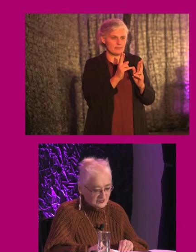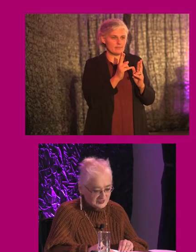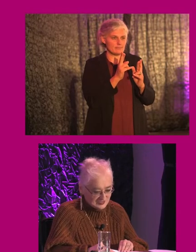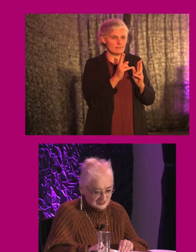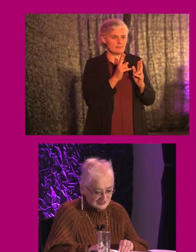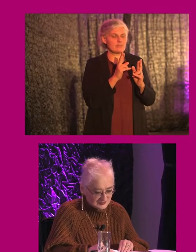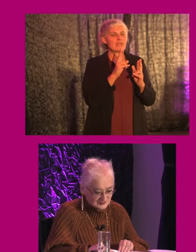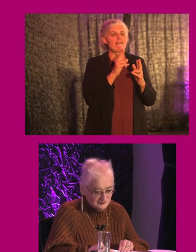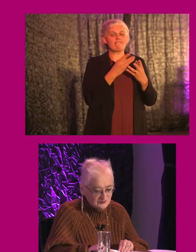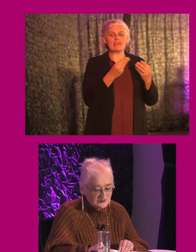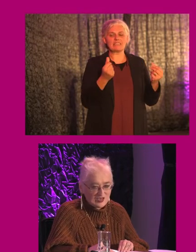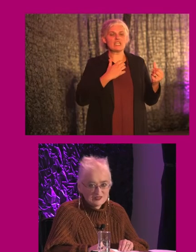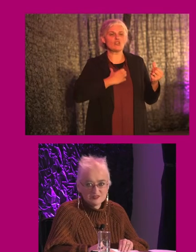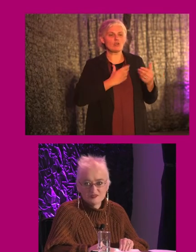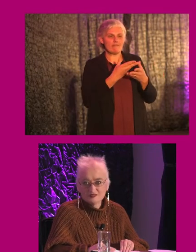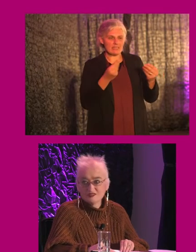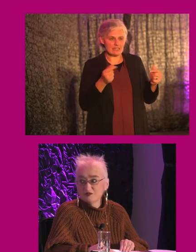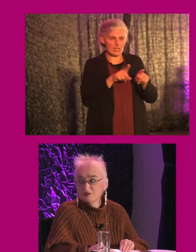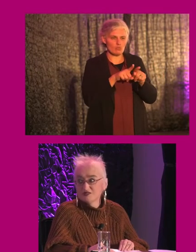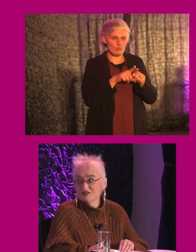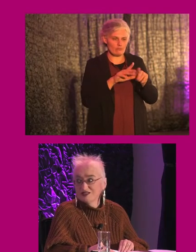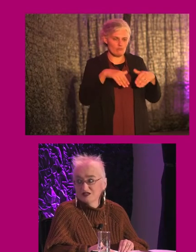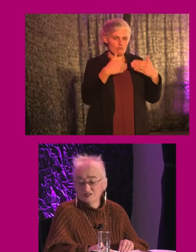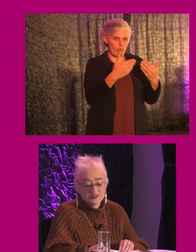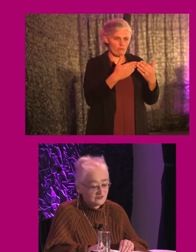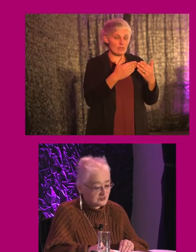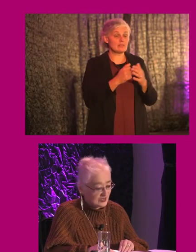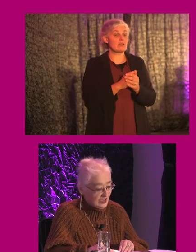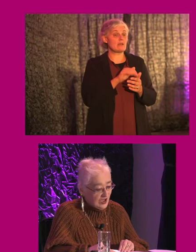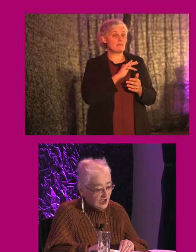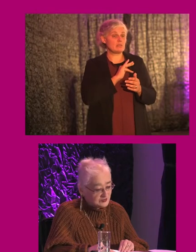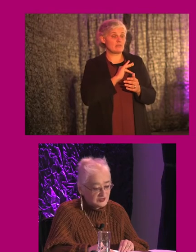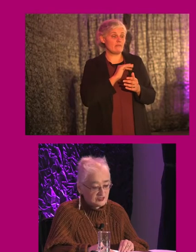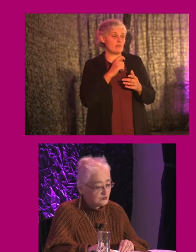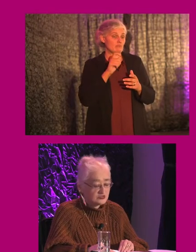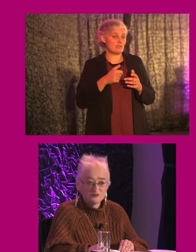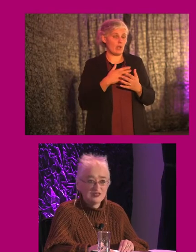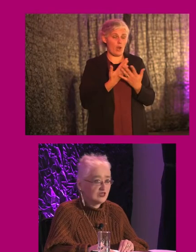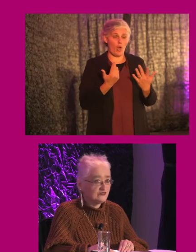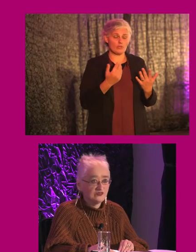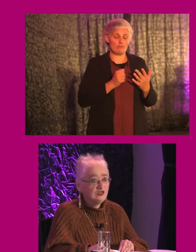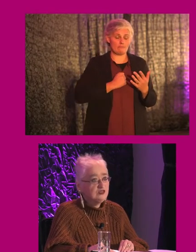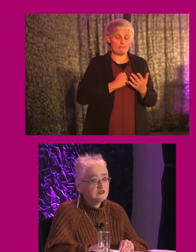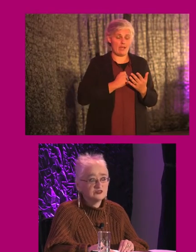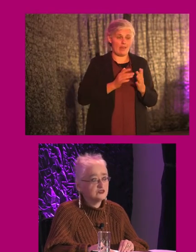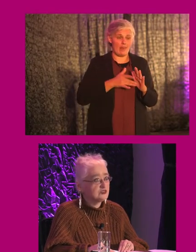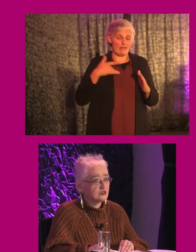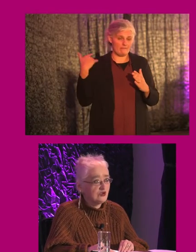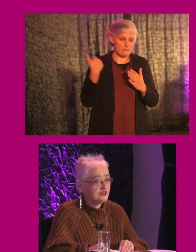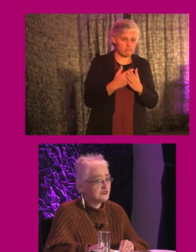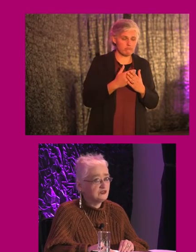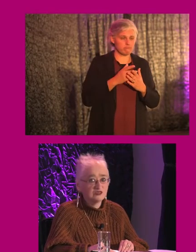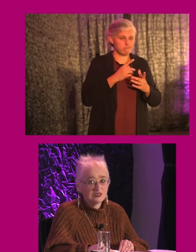facilities. And as disabled person and an access officer, I spent so much of my life discussing